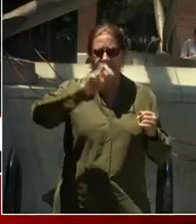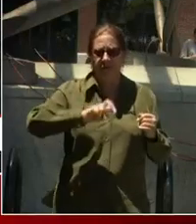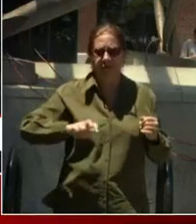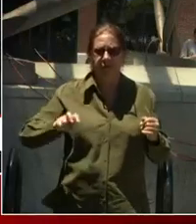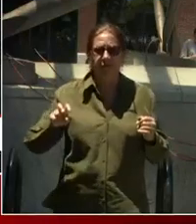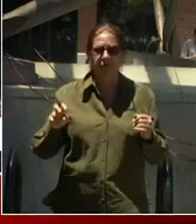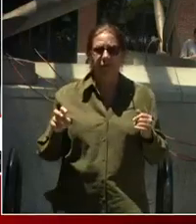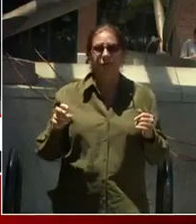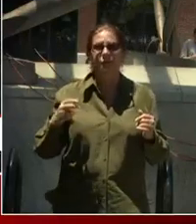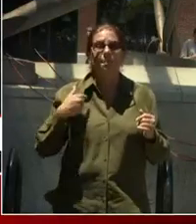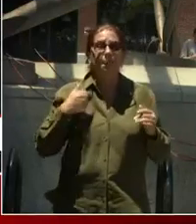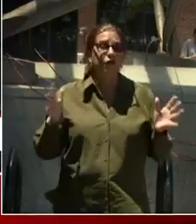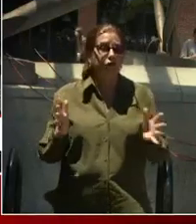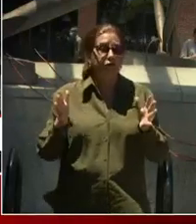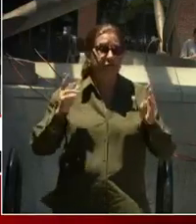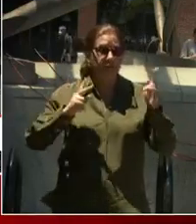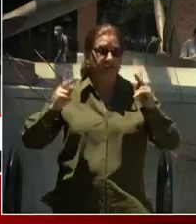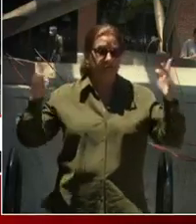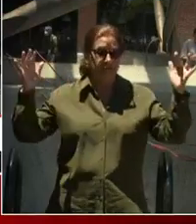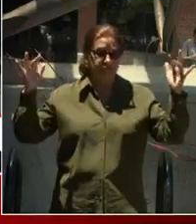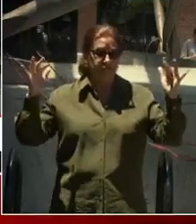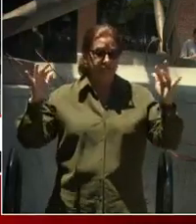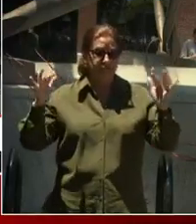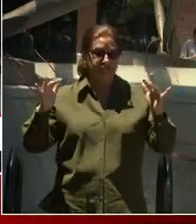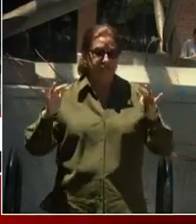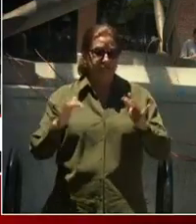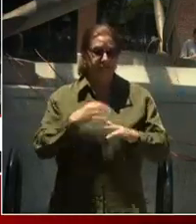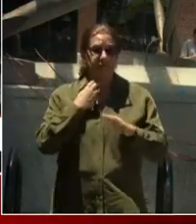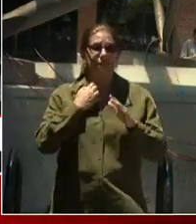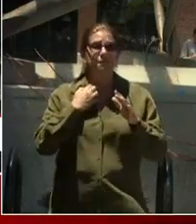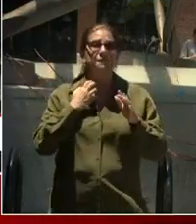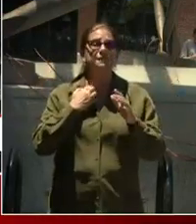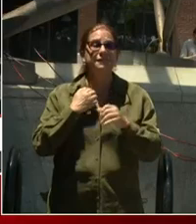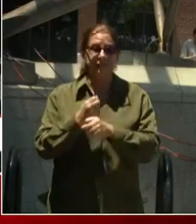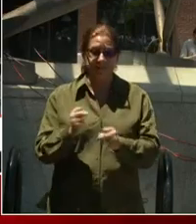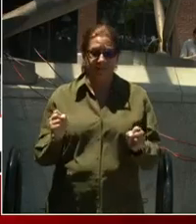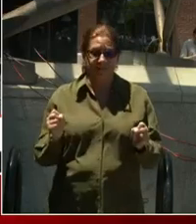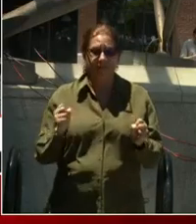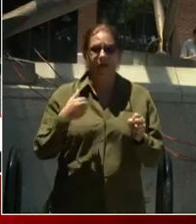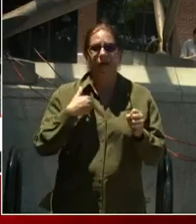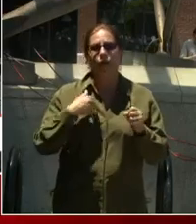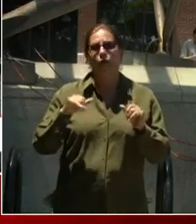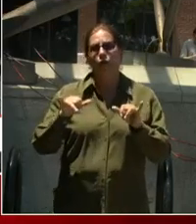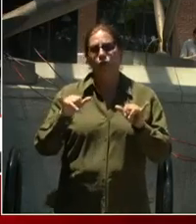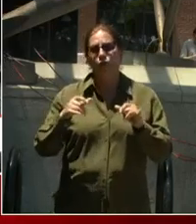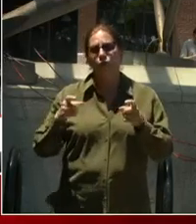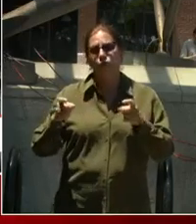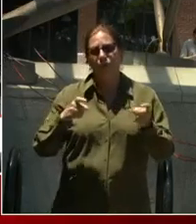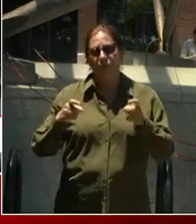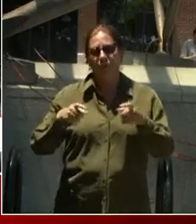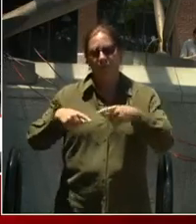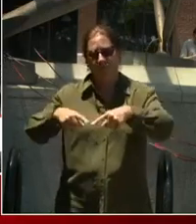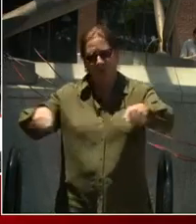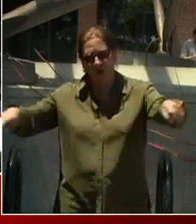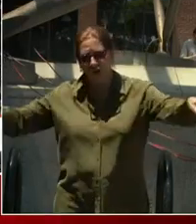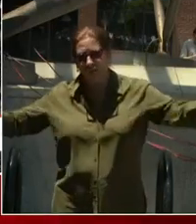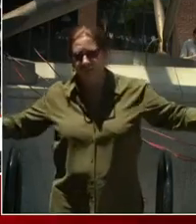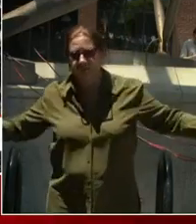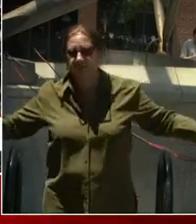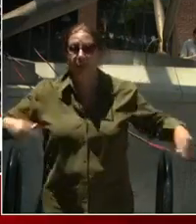to come here who are able to do so safely. Now, controlling the borders and international travel, that's outside of my